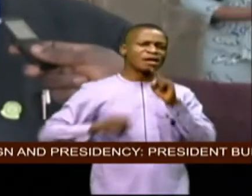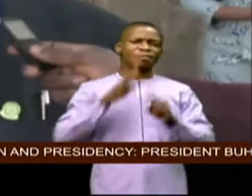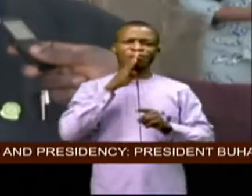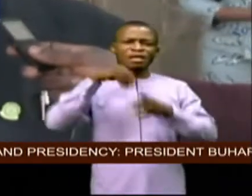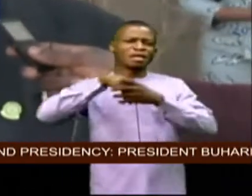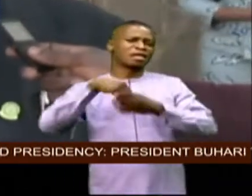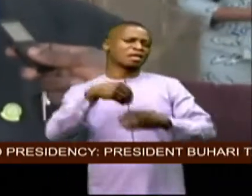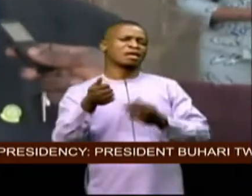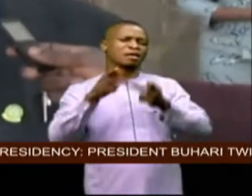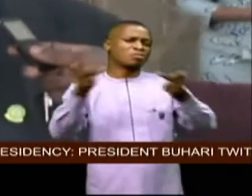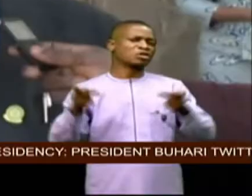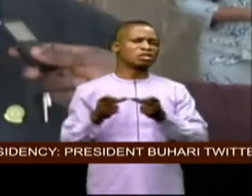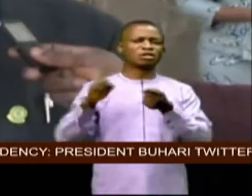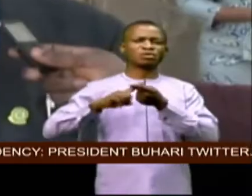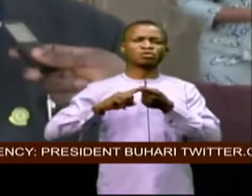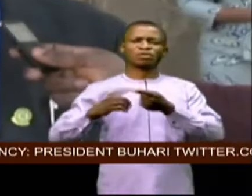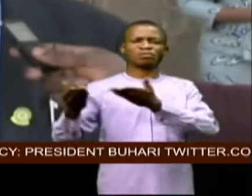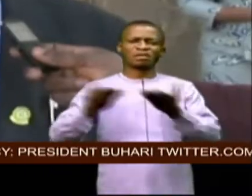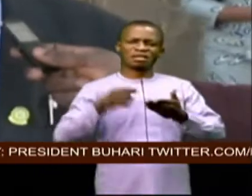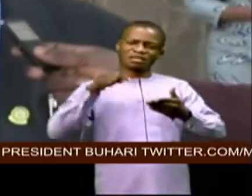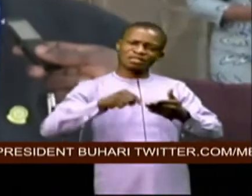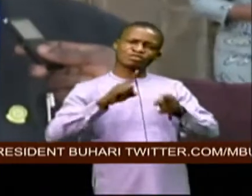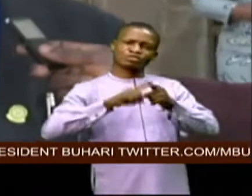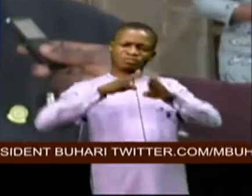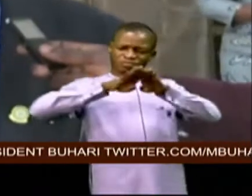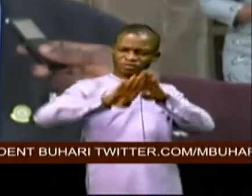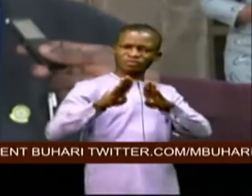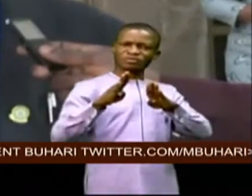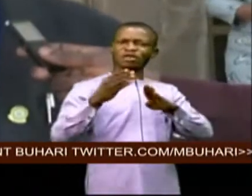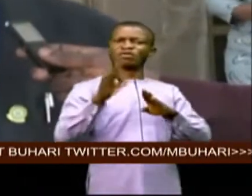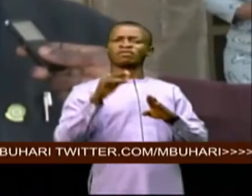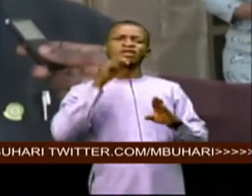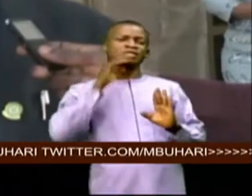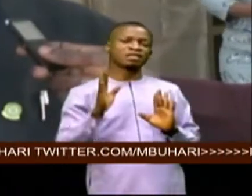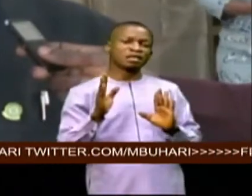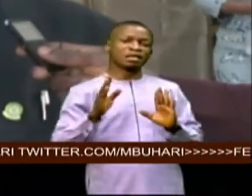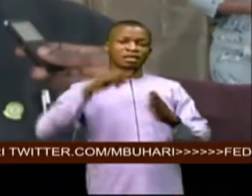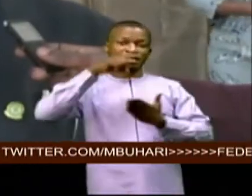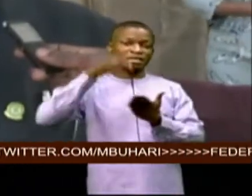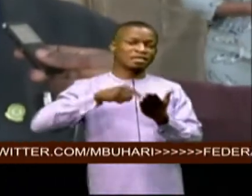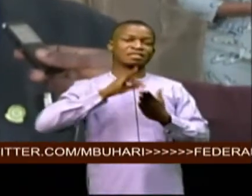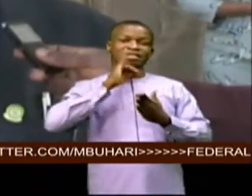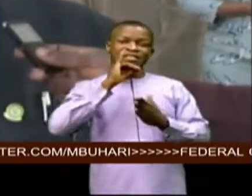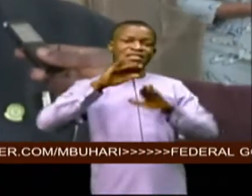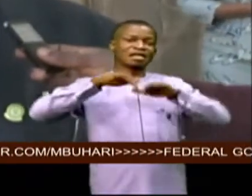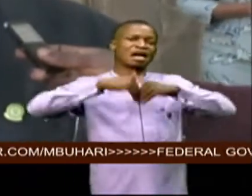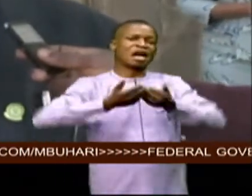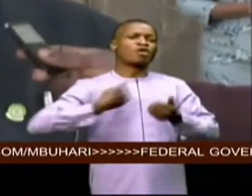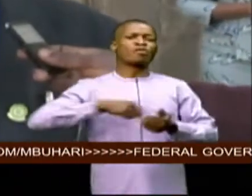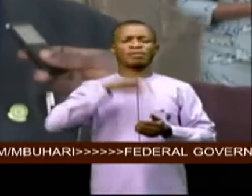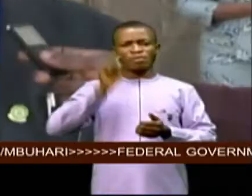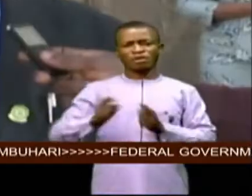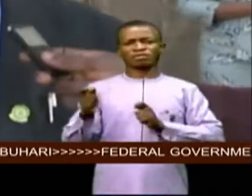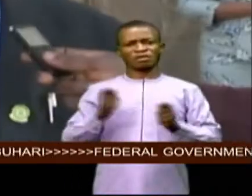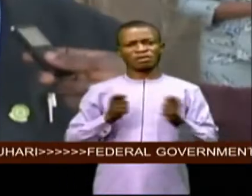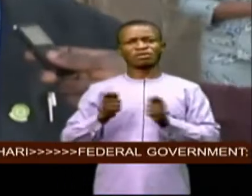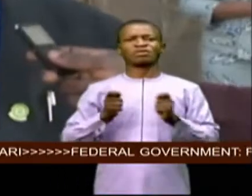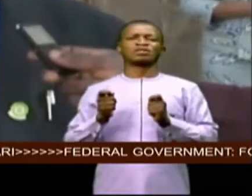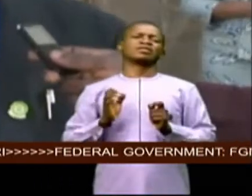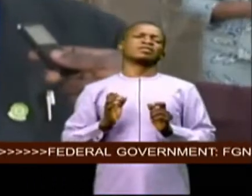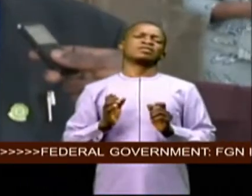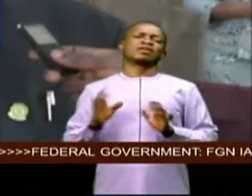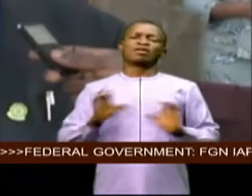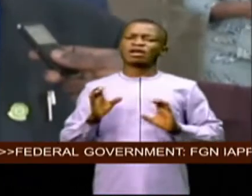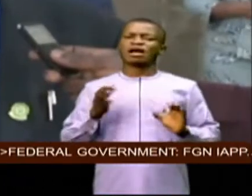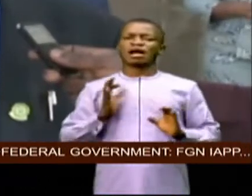bring this thing to the doorsteps of nigerians this is how we should conduct ourselves this is what the lord says